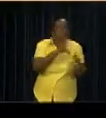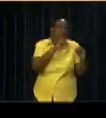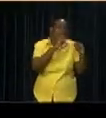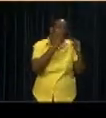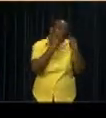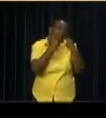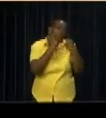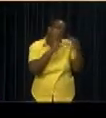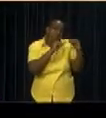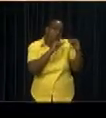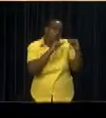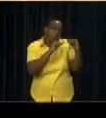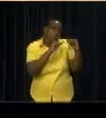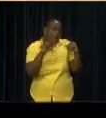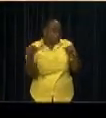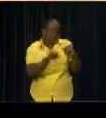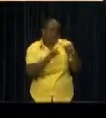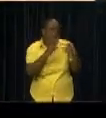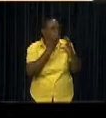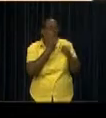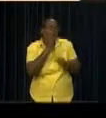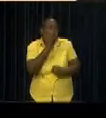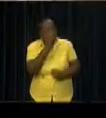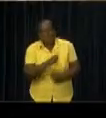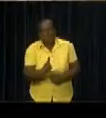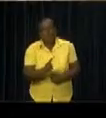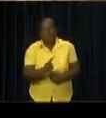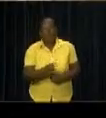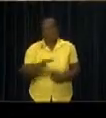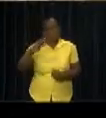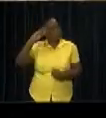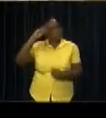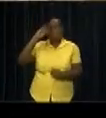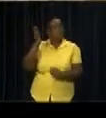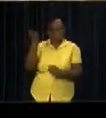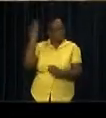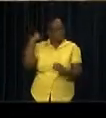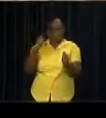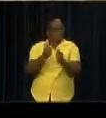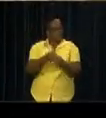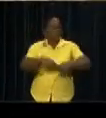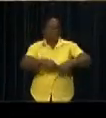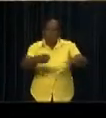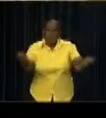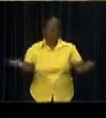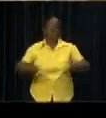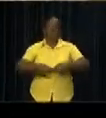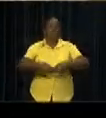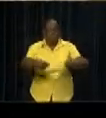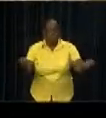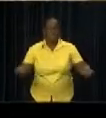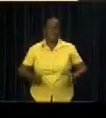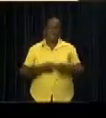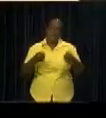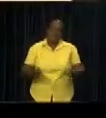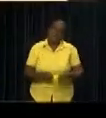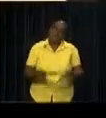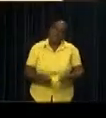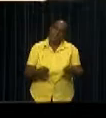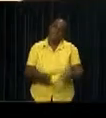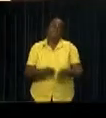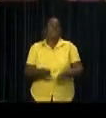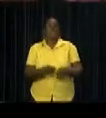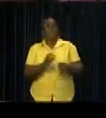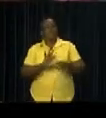Since last year, the police launched more prevention programs and activities with more young people involved.